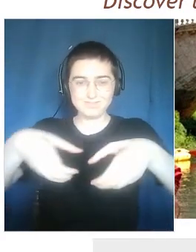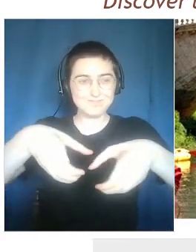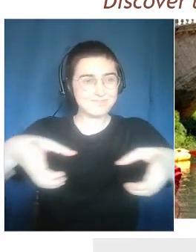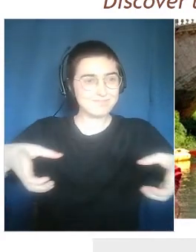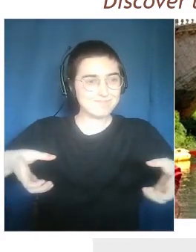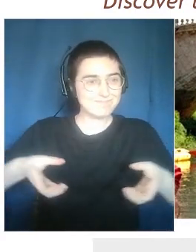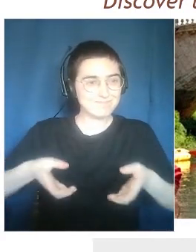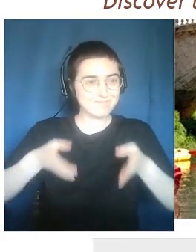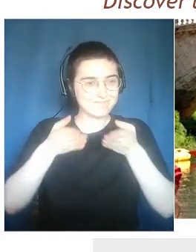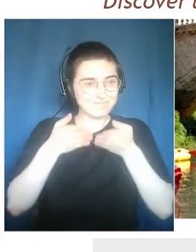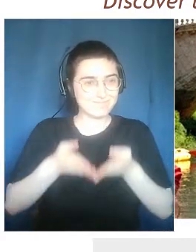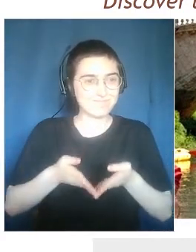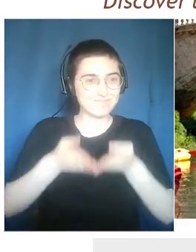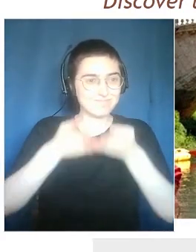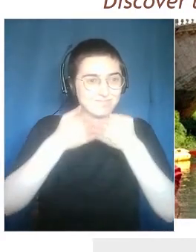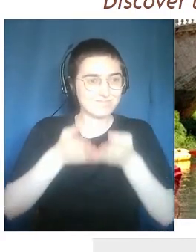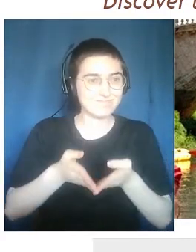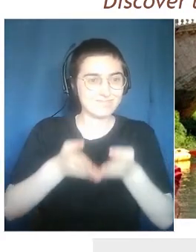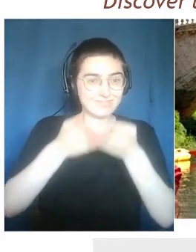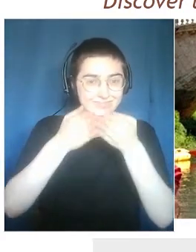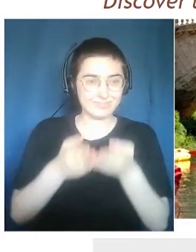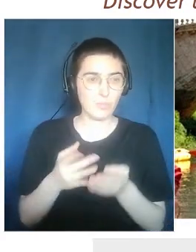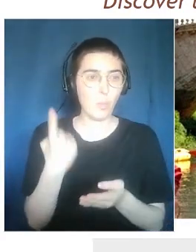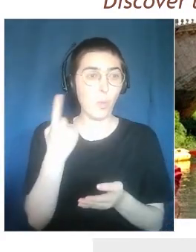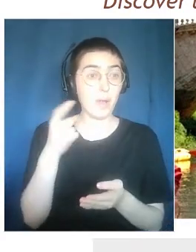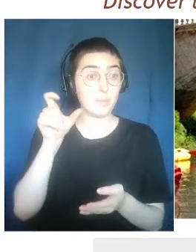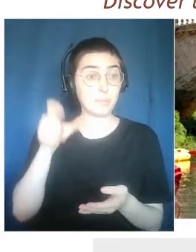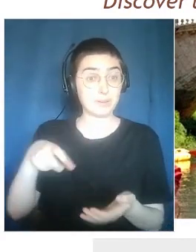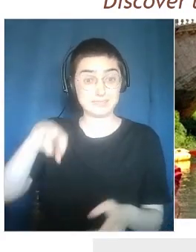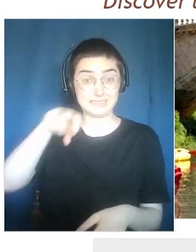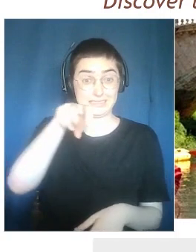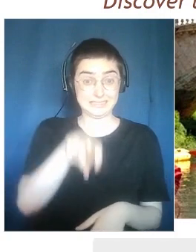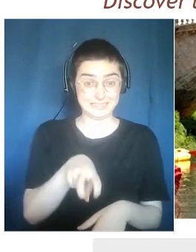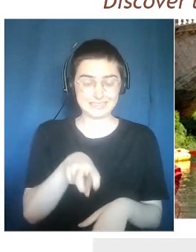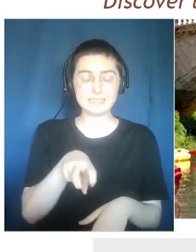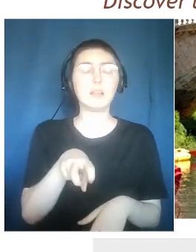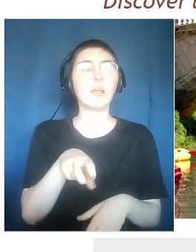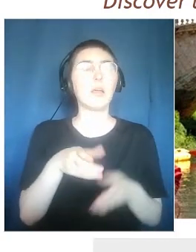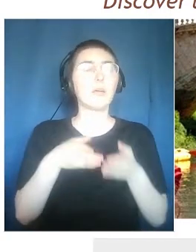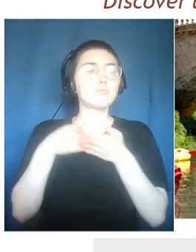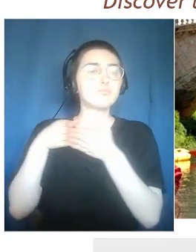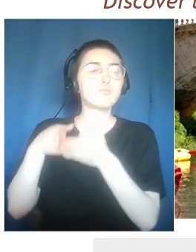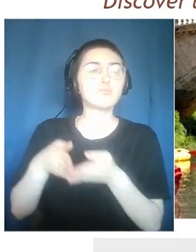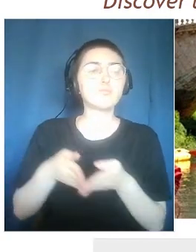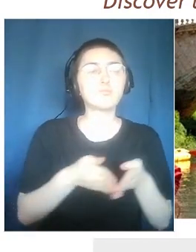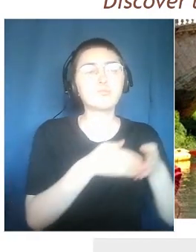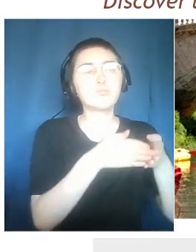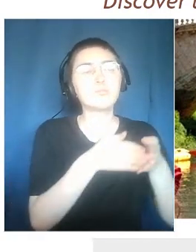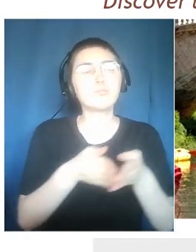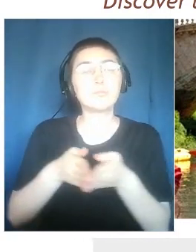pack craft, this small